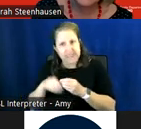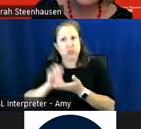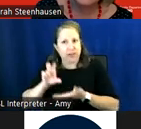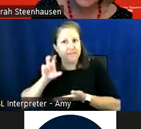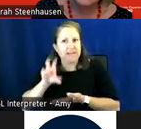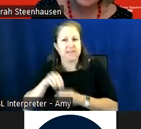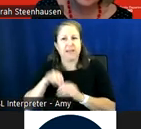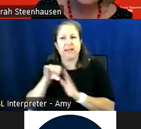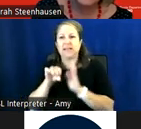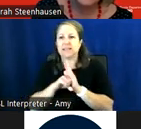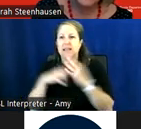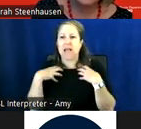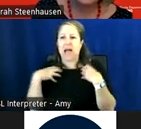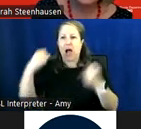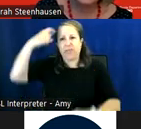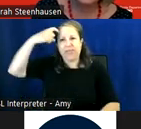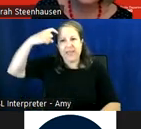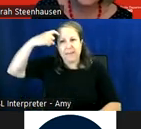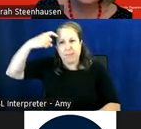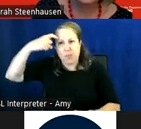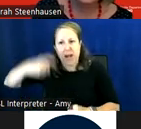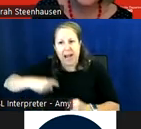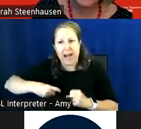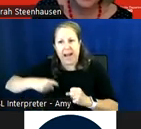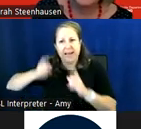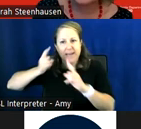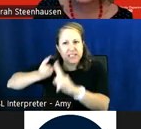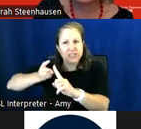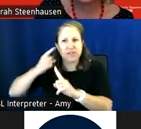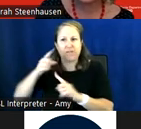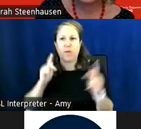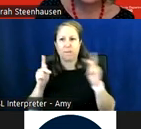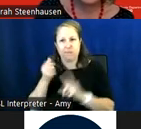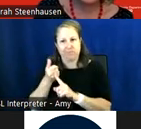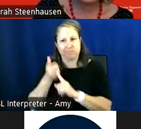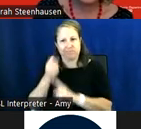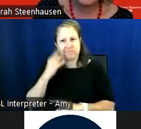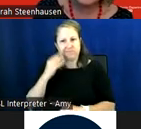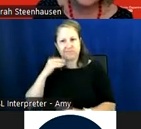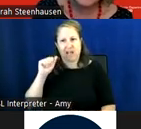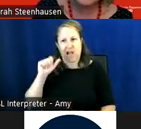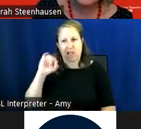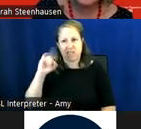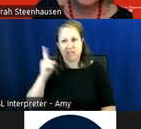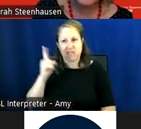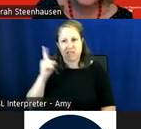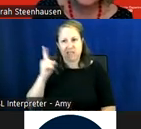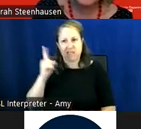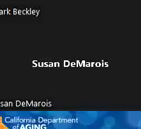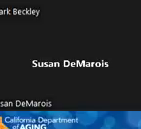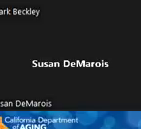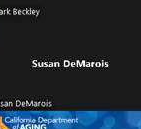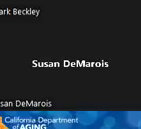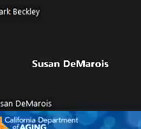the state's healthy brain initiative for people impacted by alzheimer's and then finally um additional